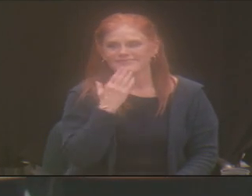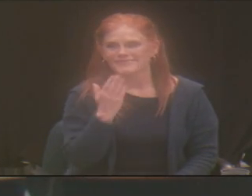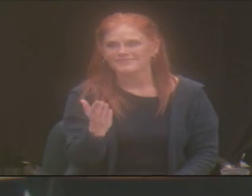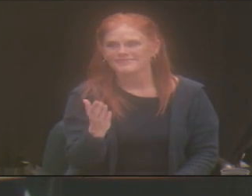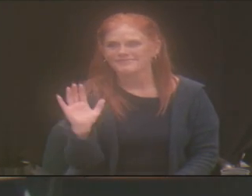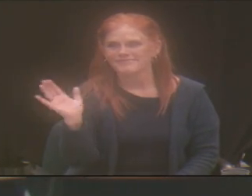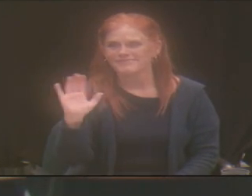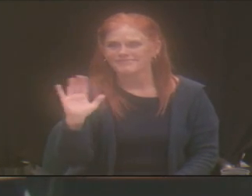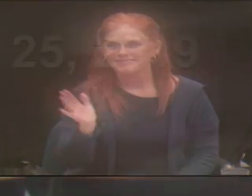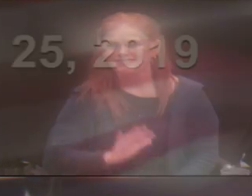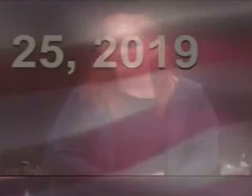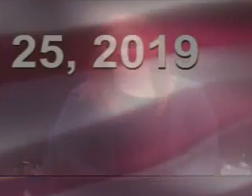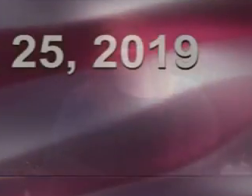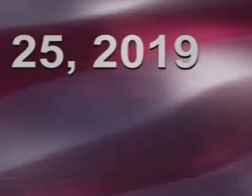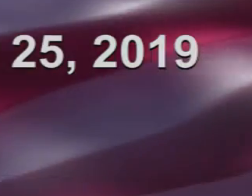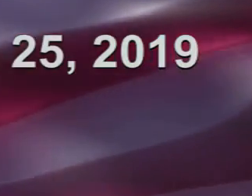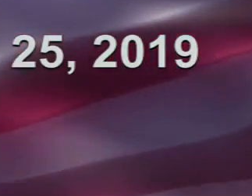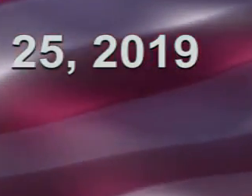everybody.